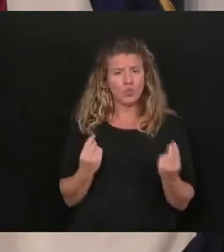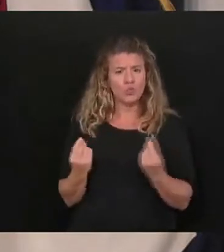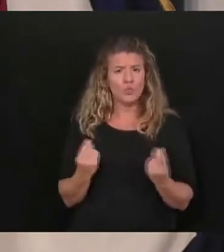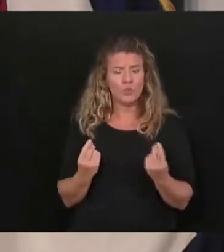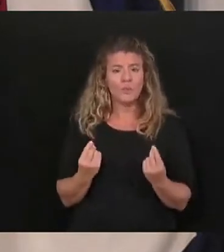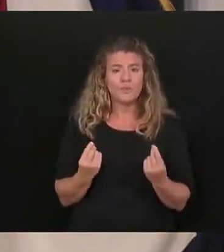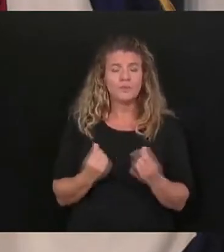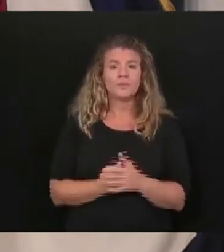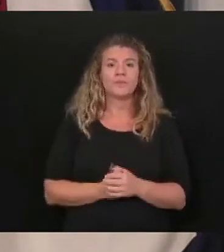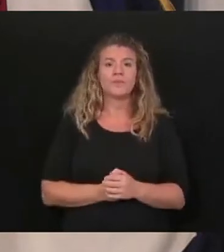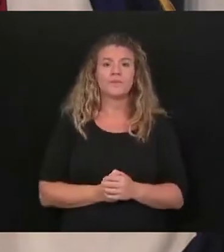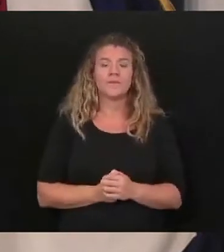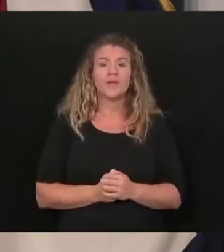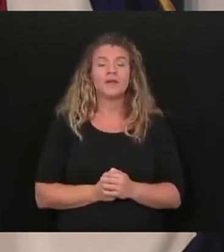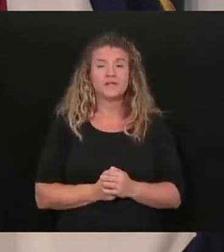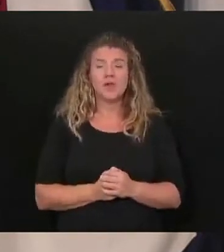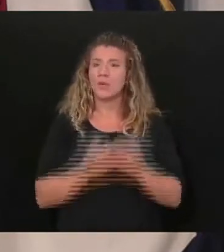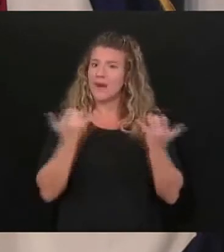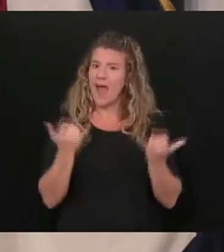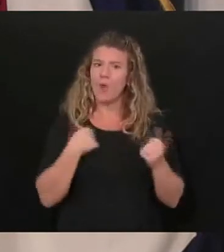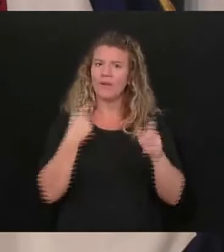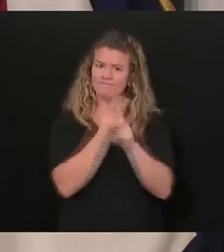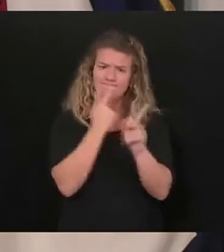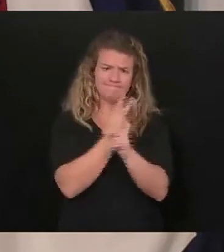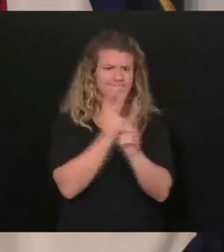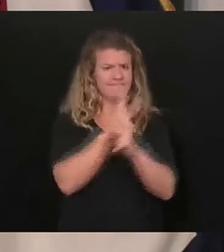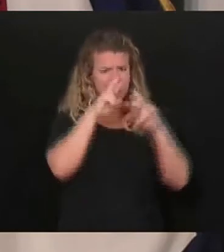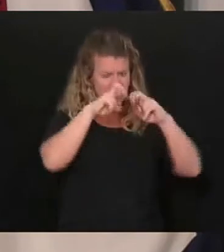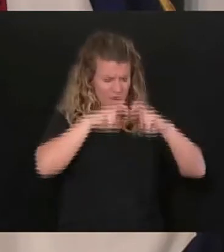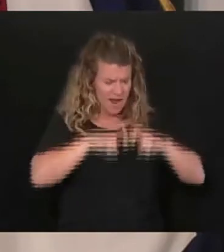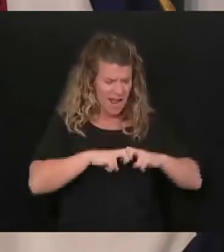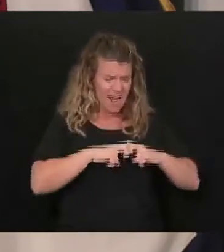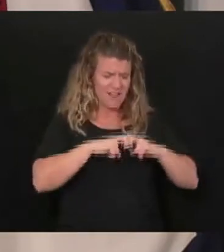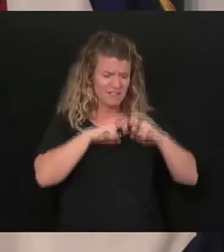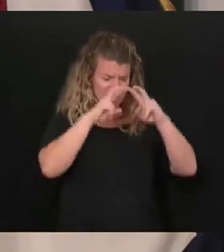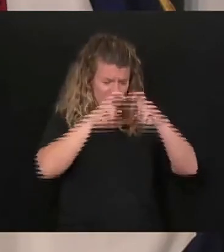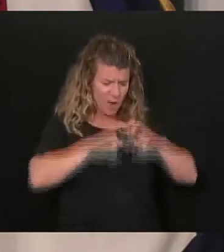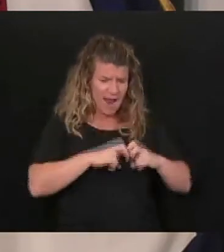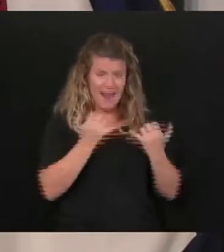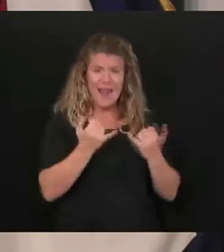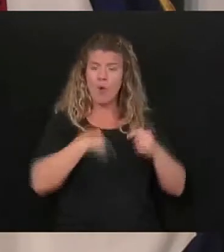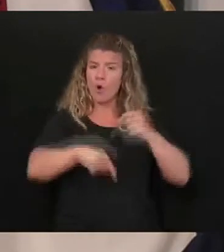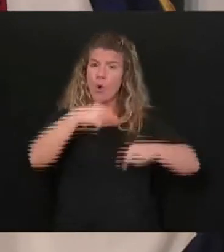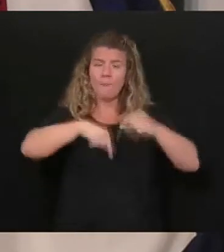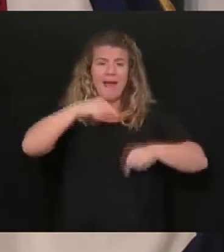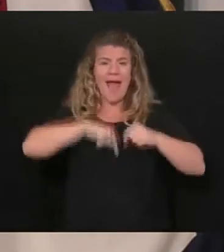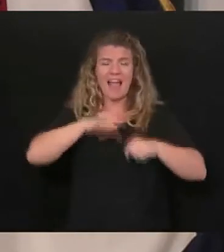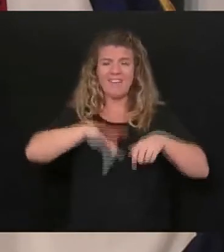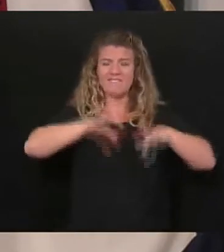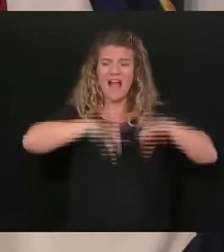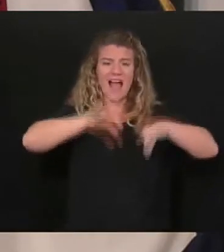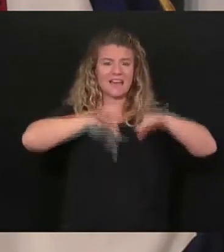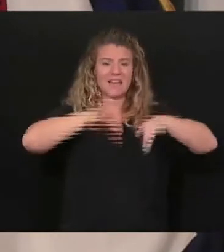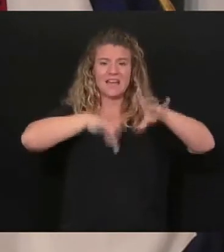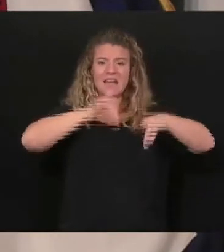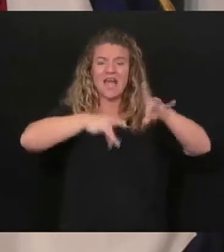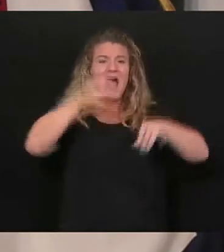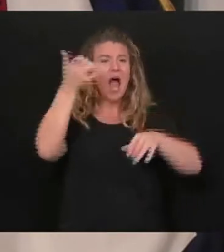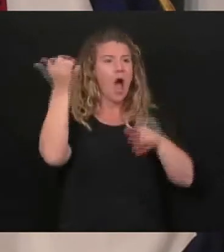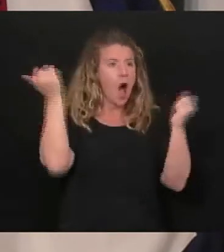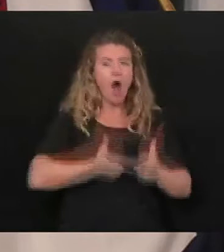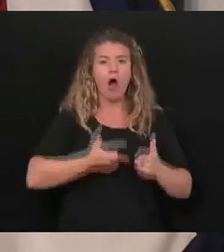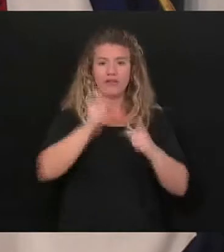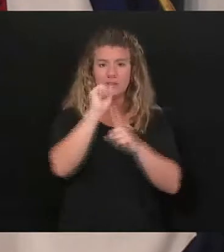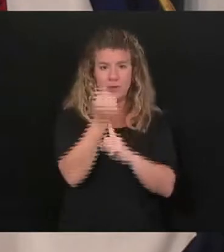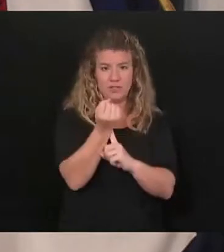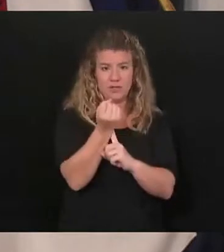go into a deep dive deal where we're now going back and trying to find every single situation